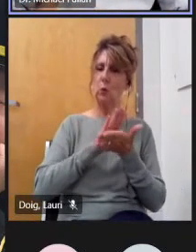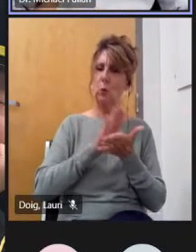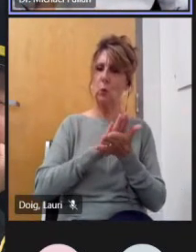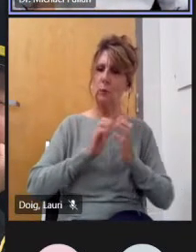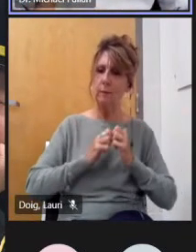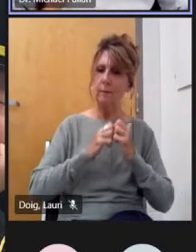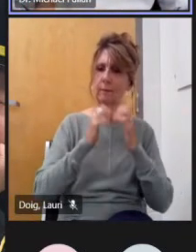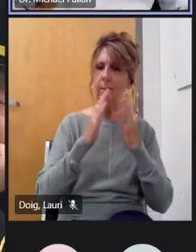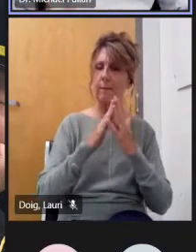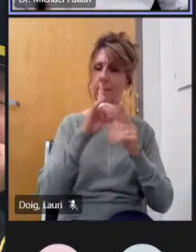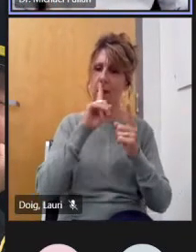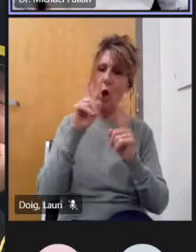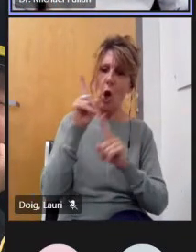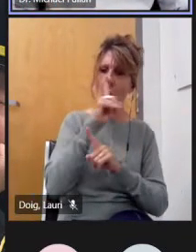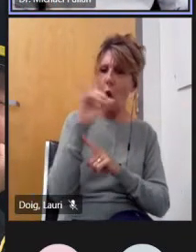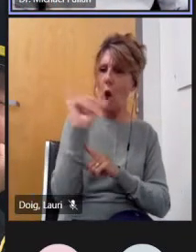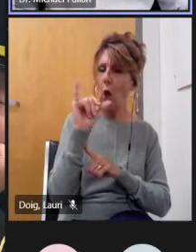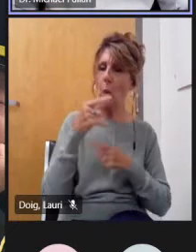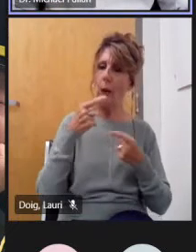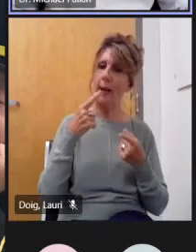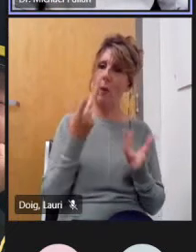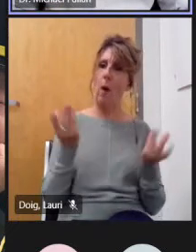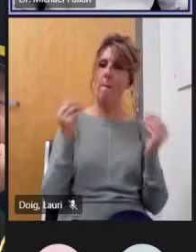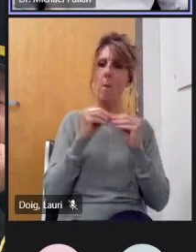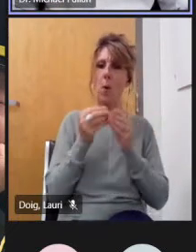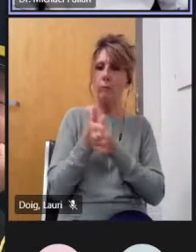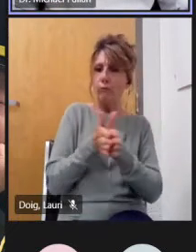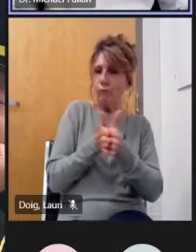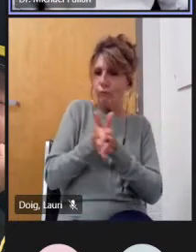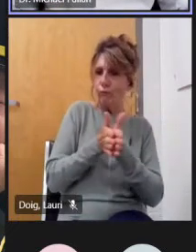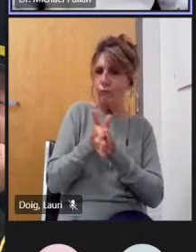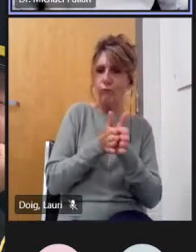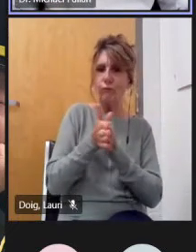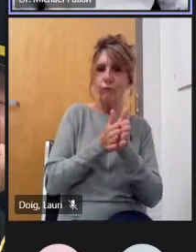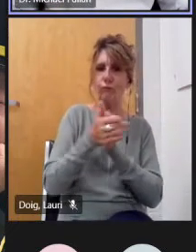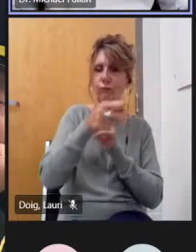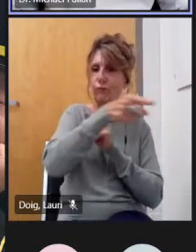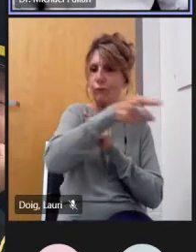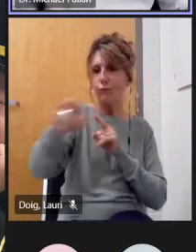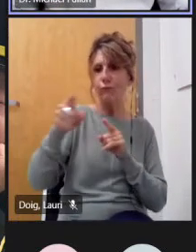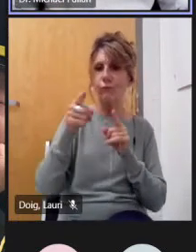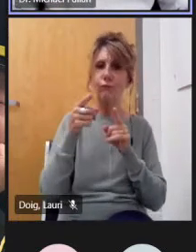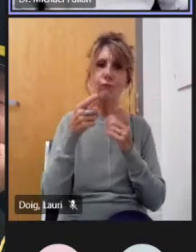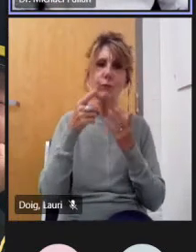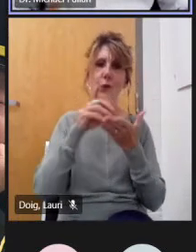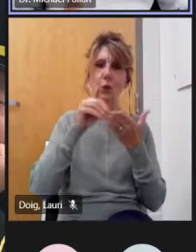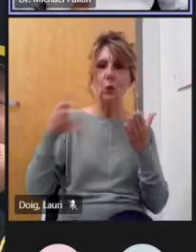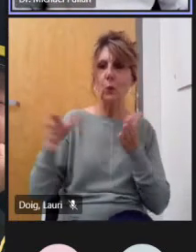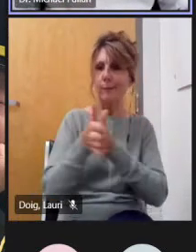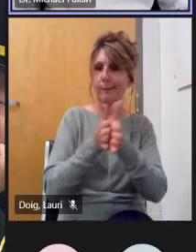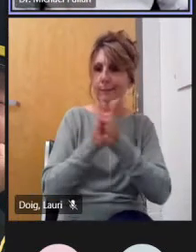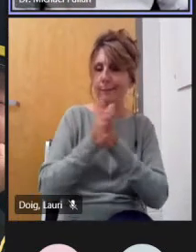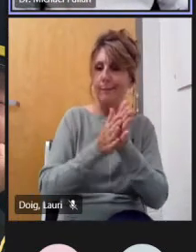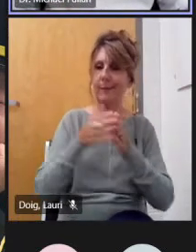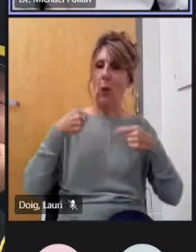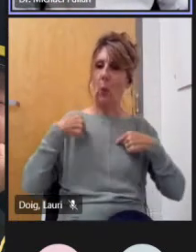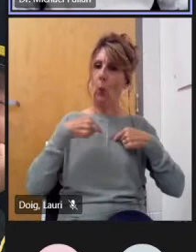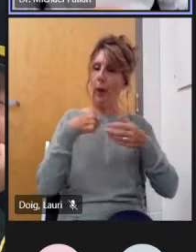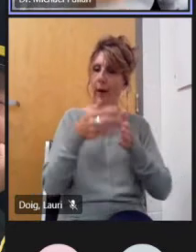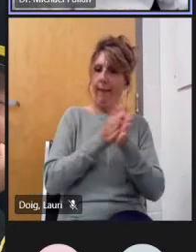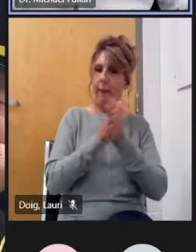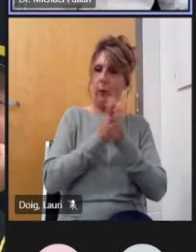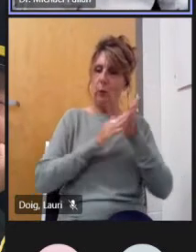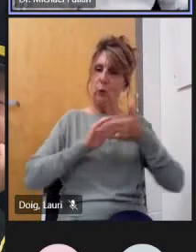there's a where there's a new enthusiasm and development uh about this i was we're working in